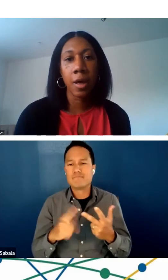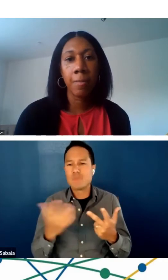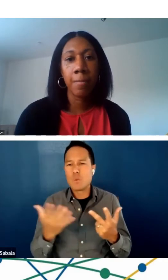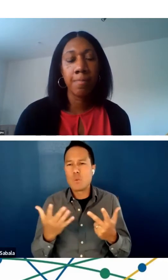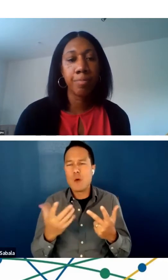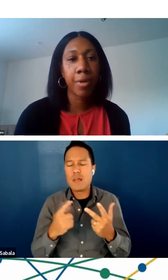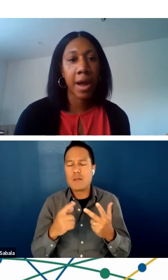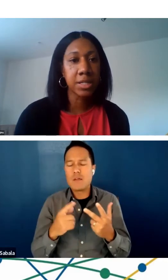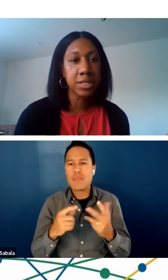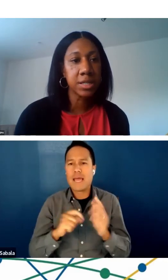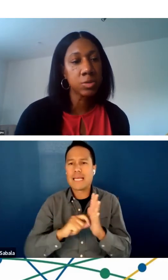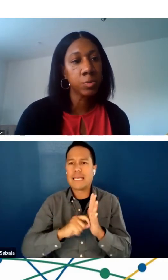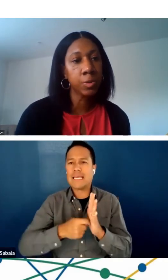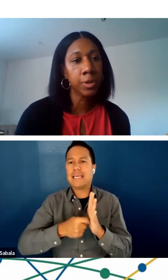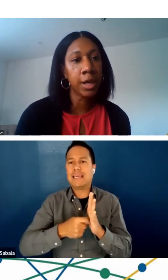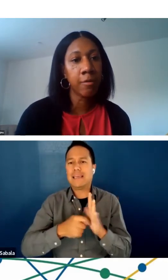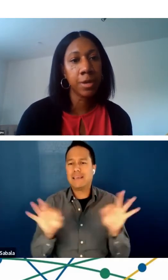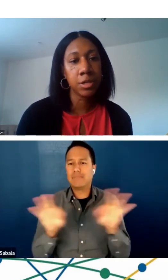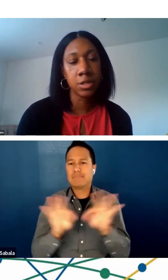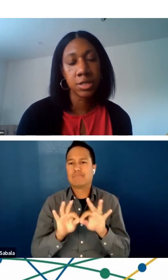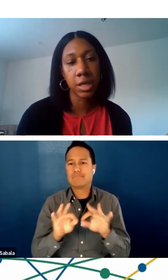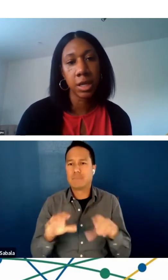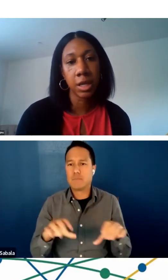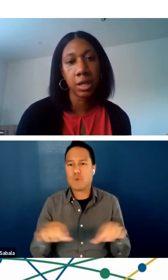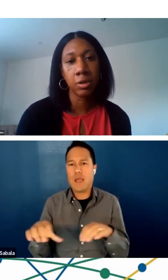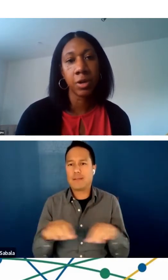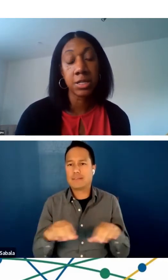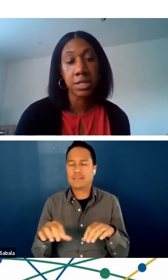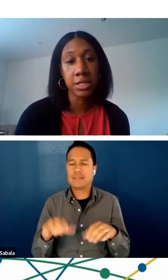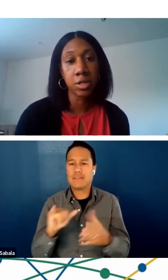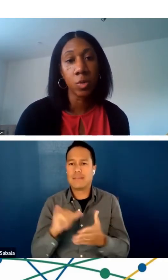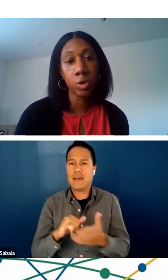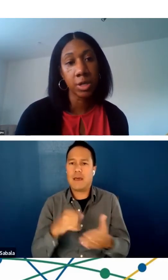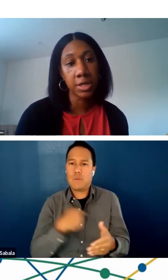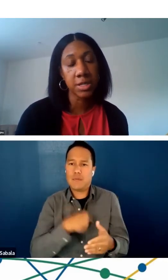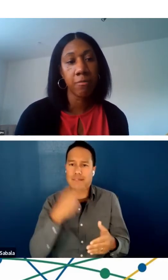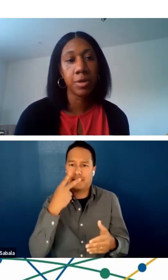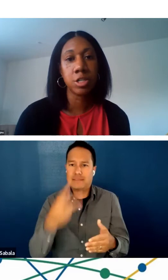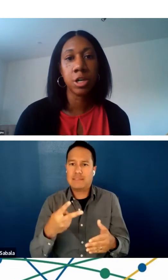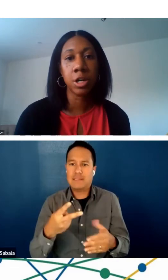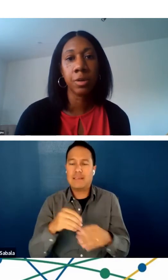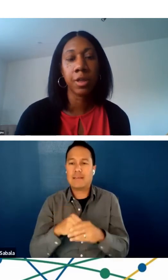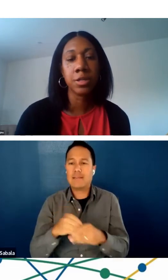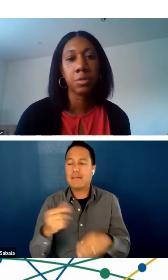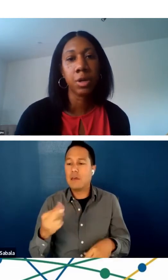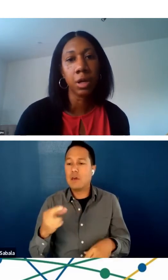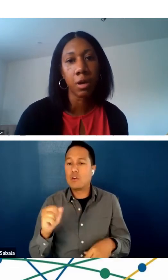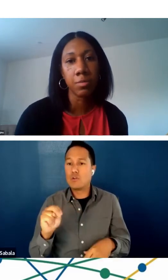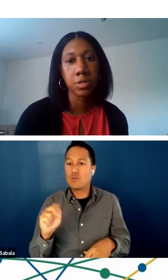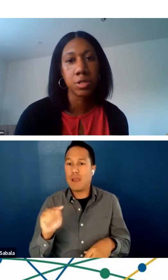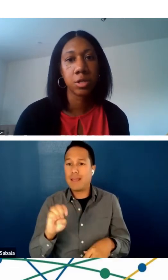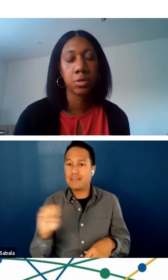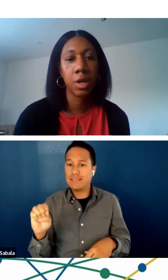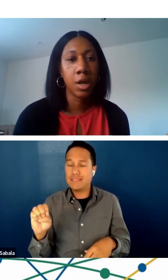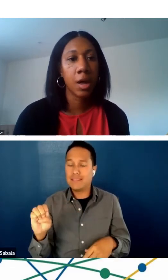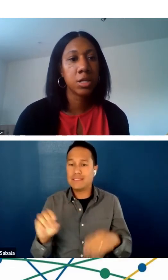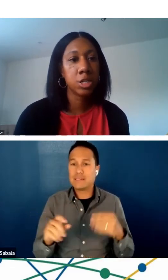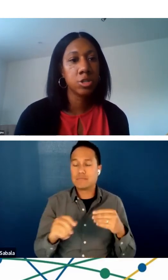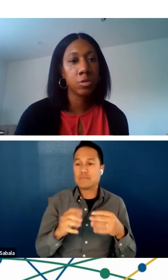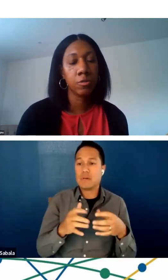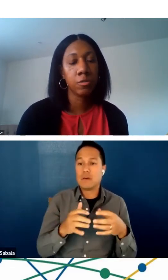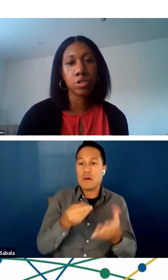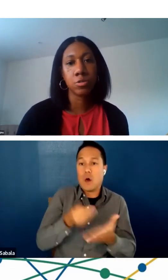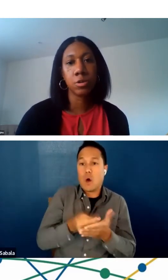practices we have been seeing and grantees and awardees have been sharing with us when it comes to